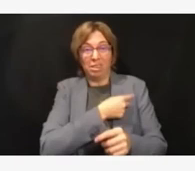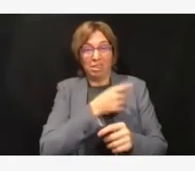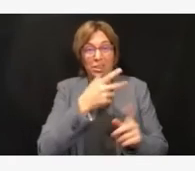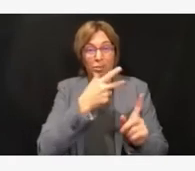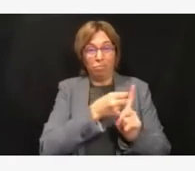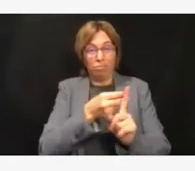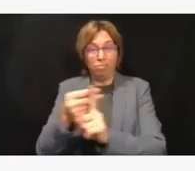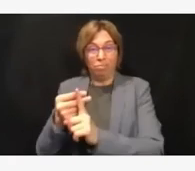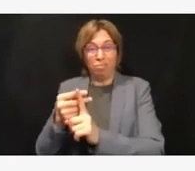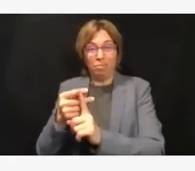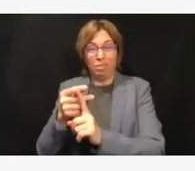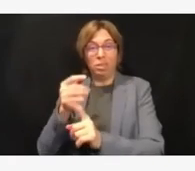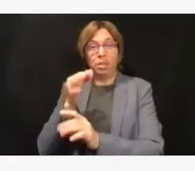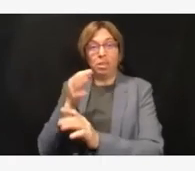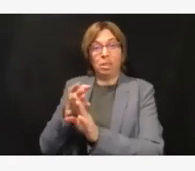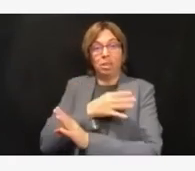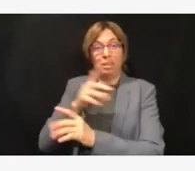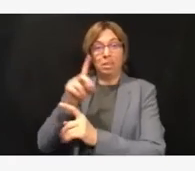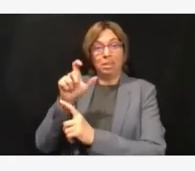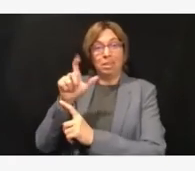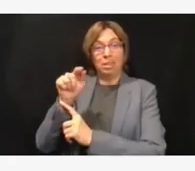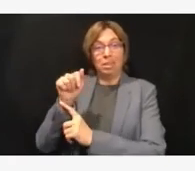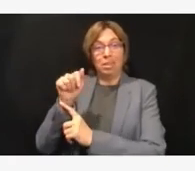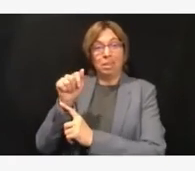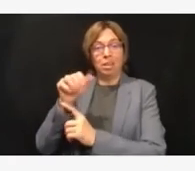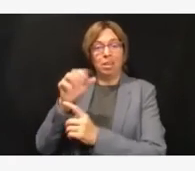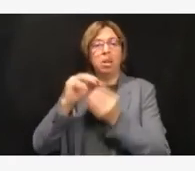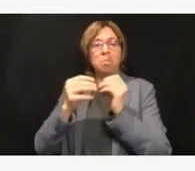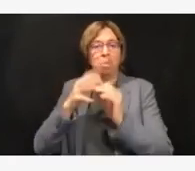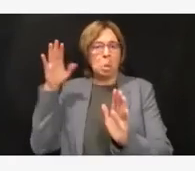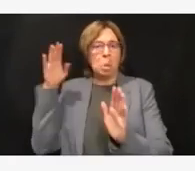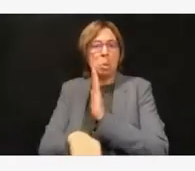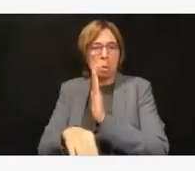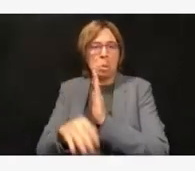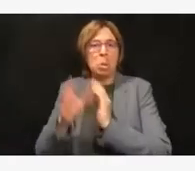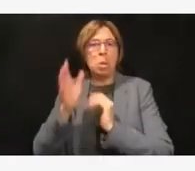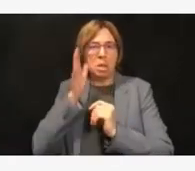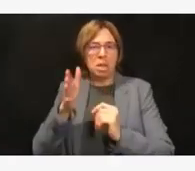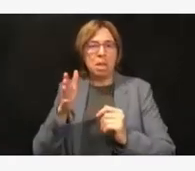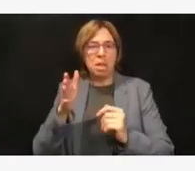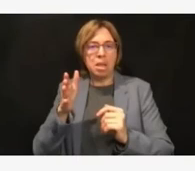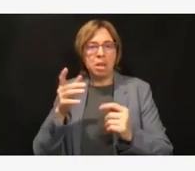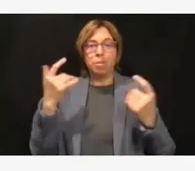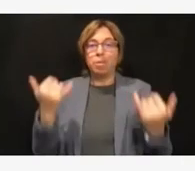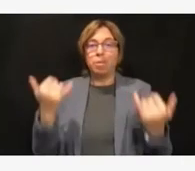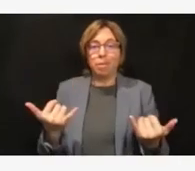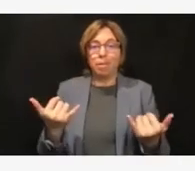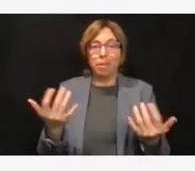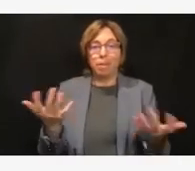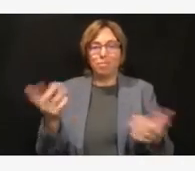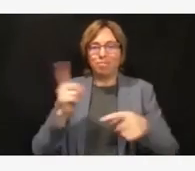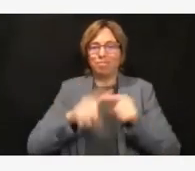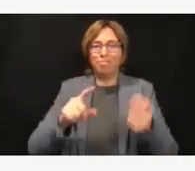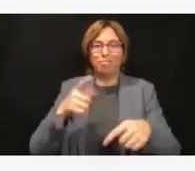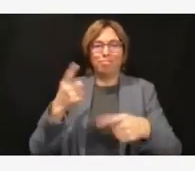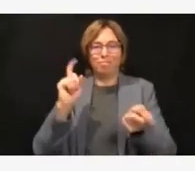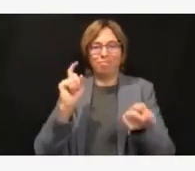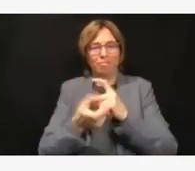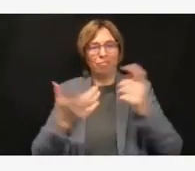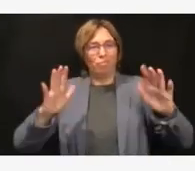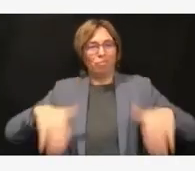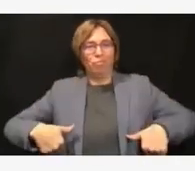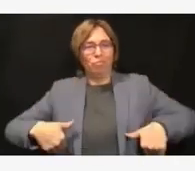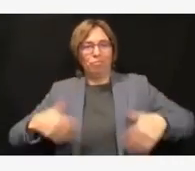surge that we saw, you know, and so, but we can't fix that, but we can go moving forward. We have the technology to adapt